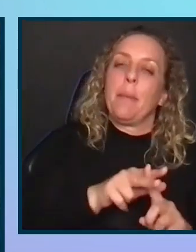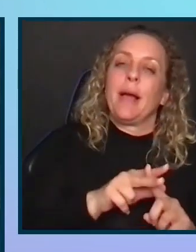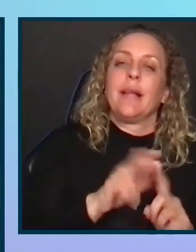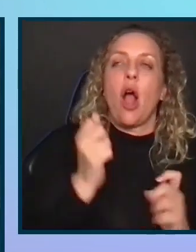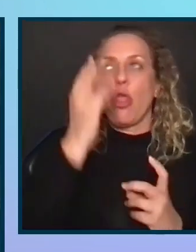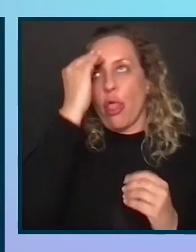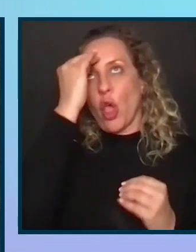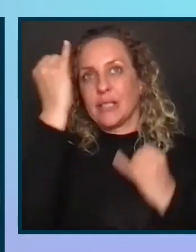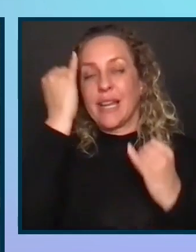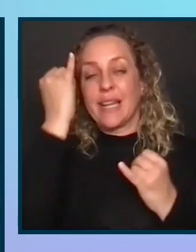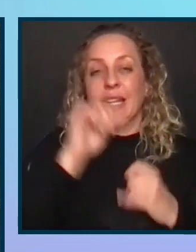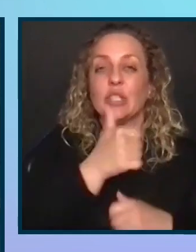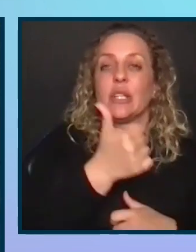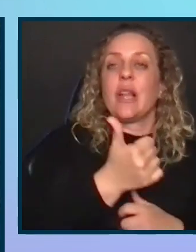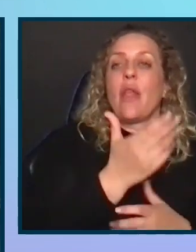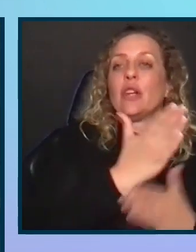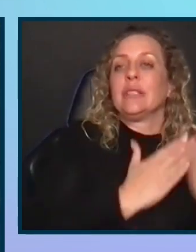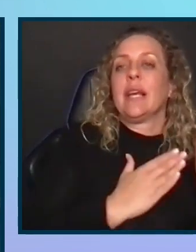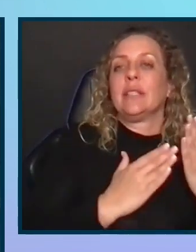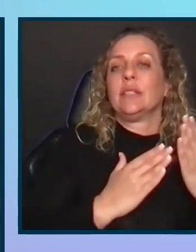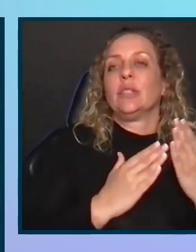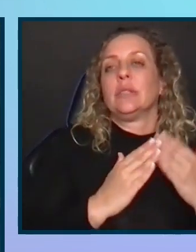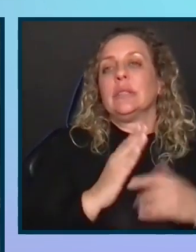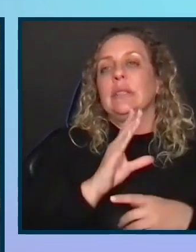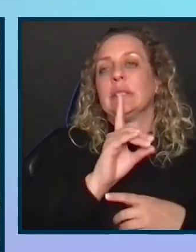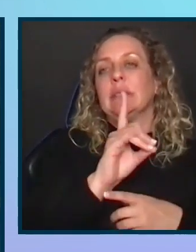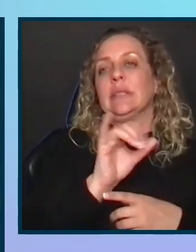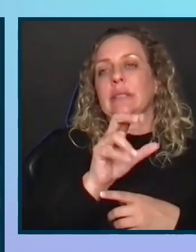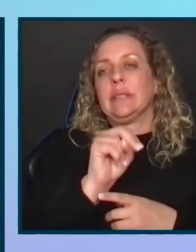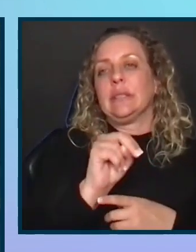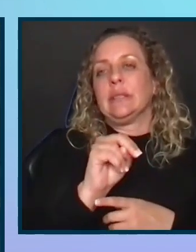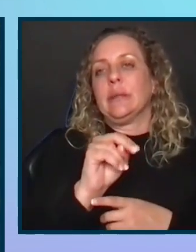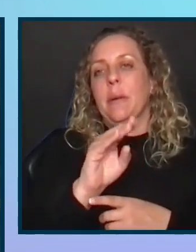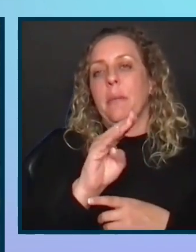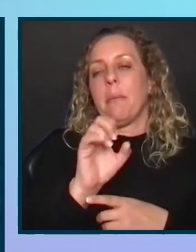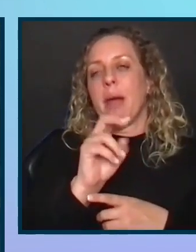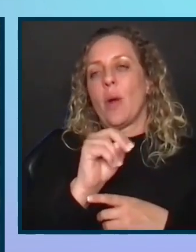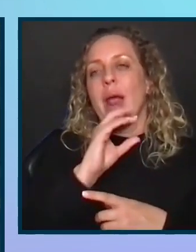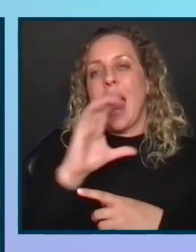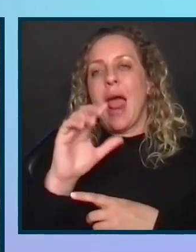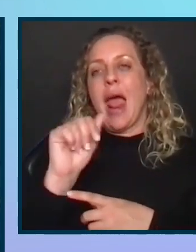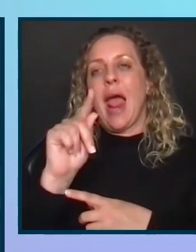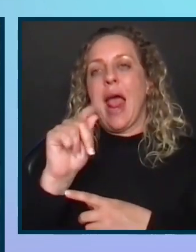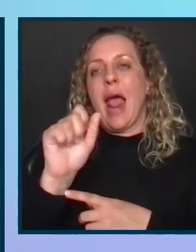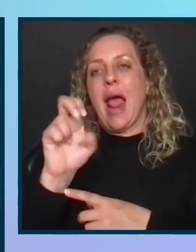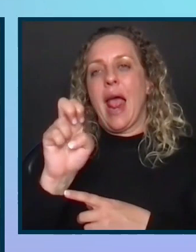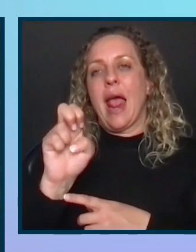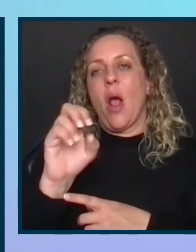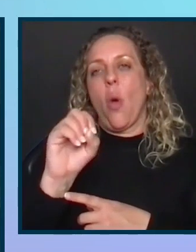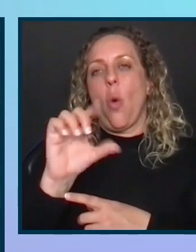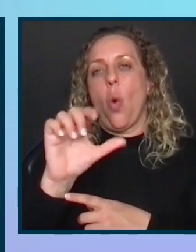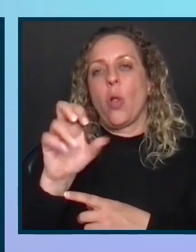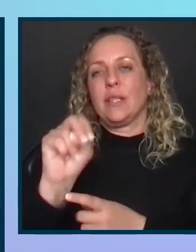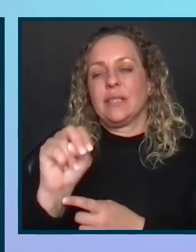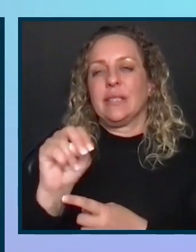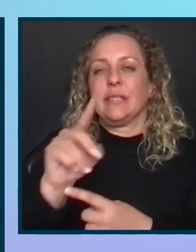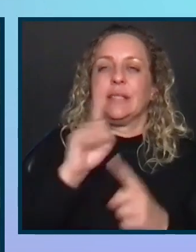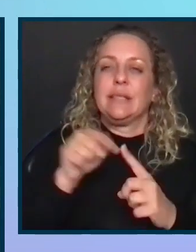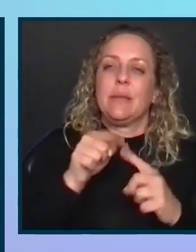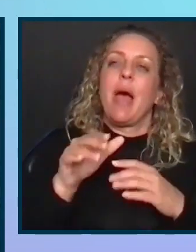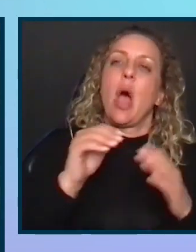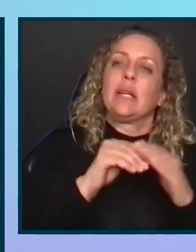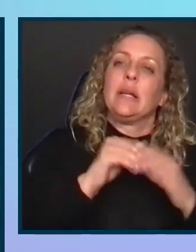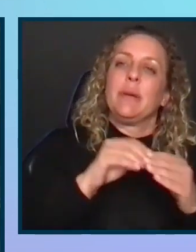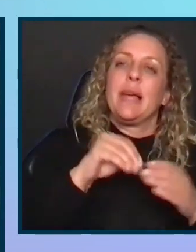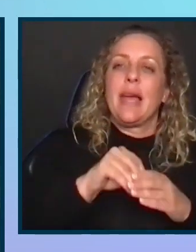other thoughts and ideas. There's another session by Dylan Barrow and Katie Olson tomorrow. It's about accessibility in an